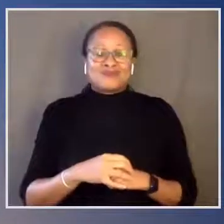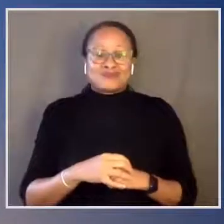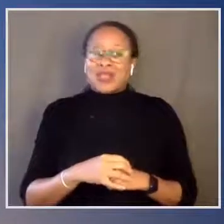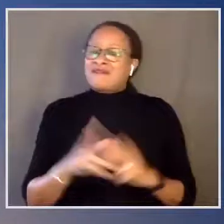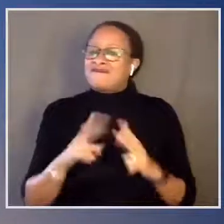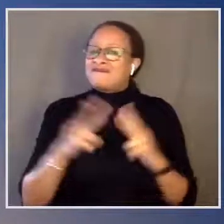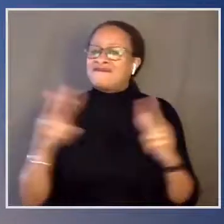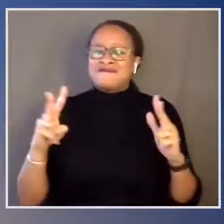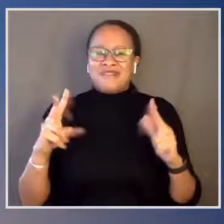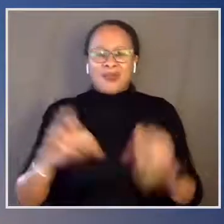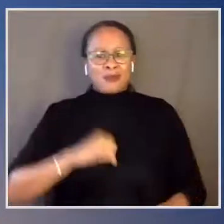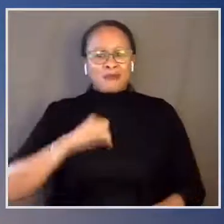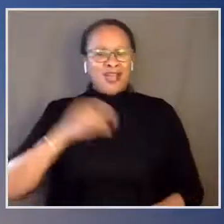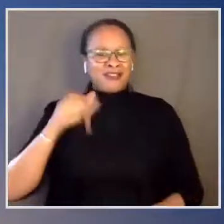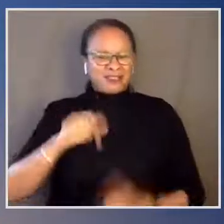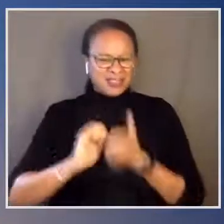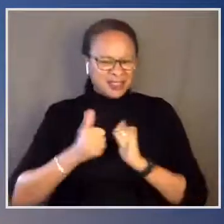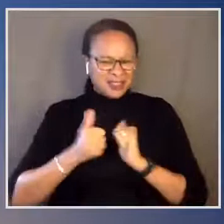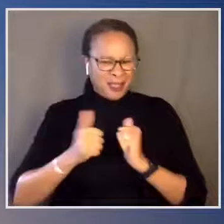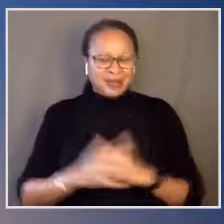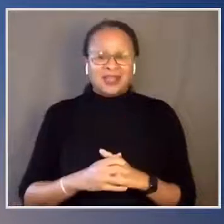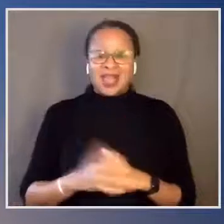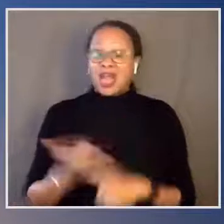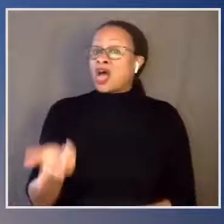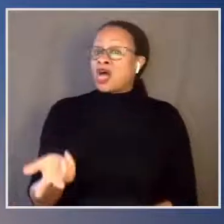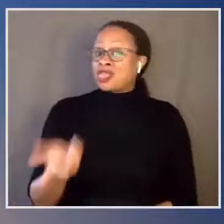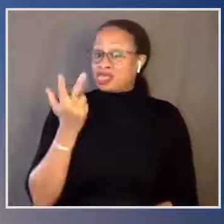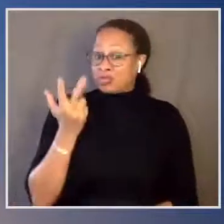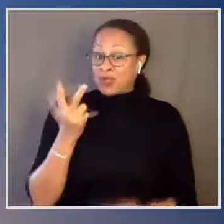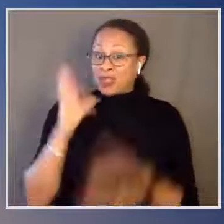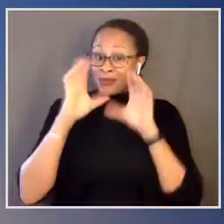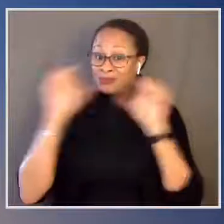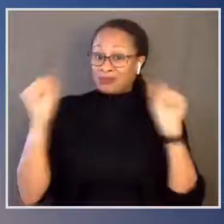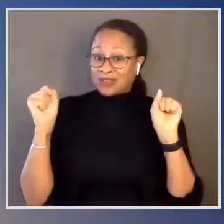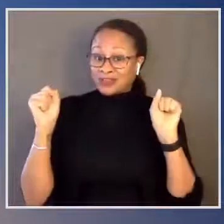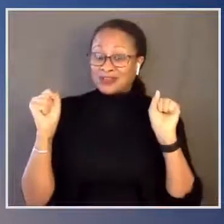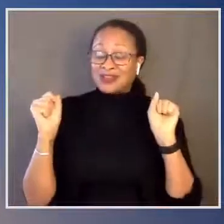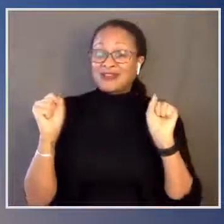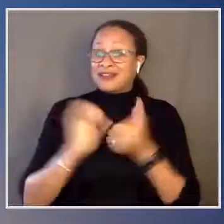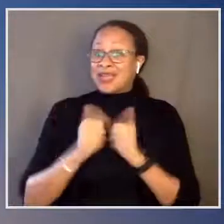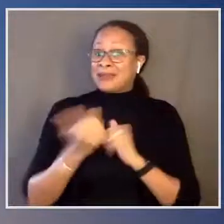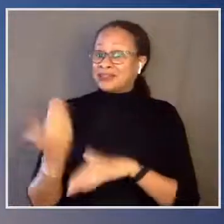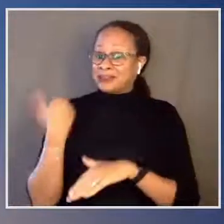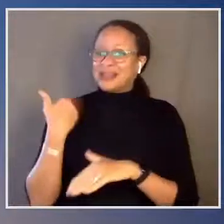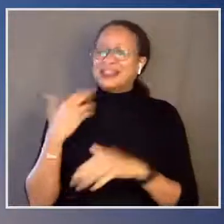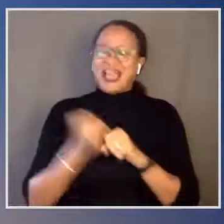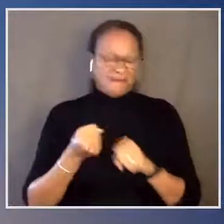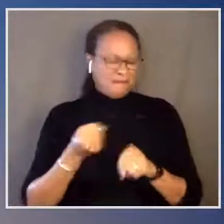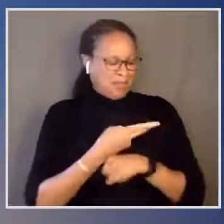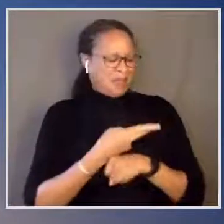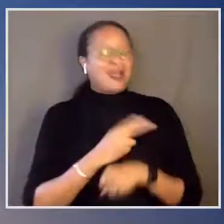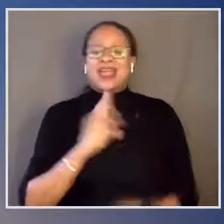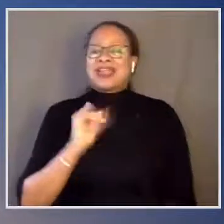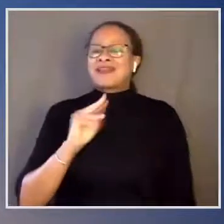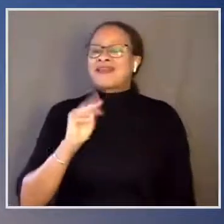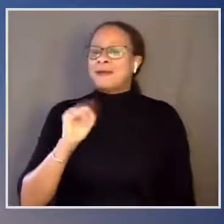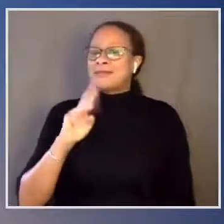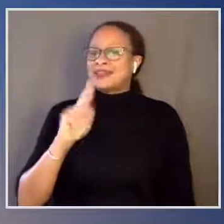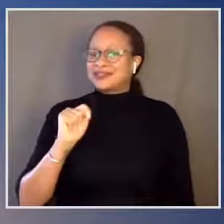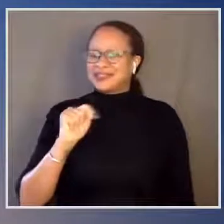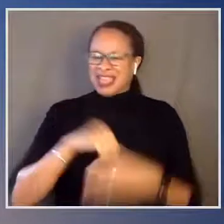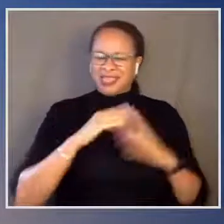Only three presidential campaigns in the past have defeated an incumbent president. When it's finished,